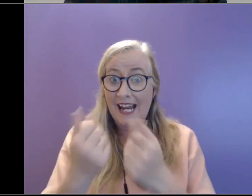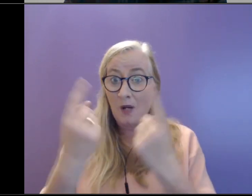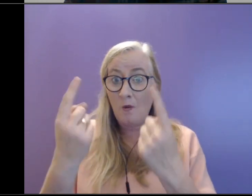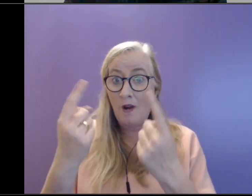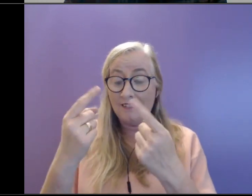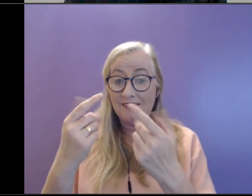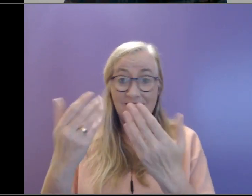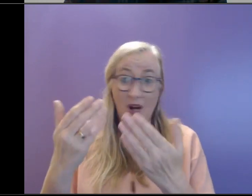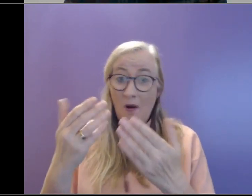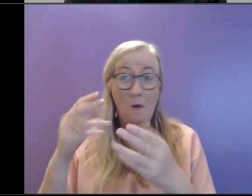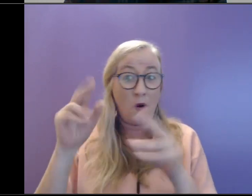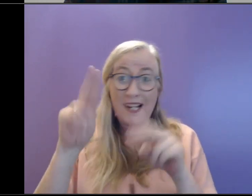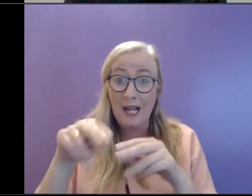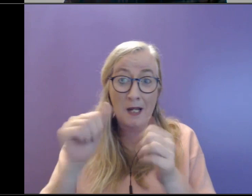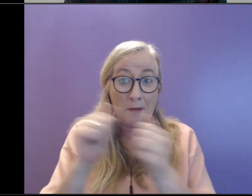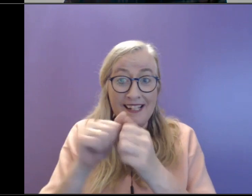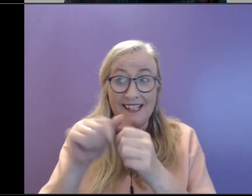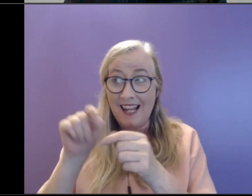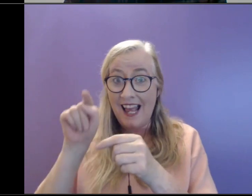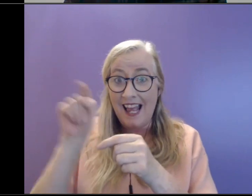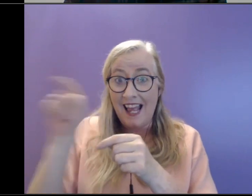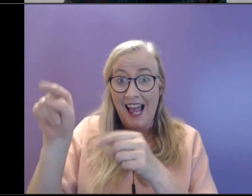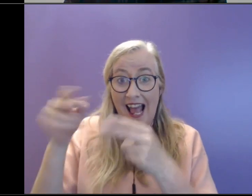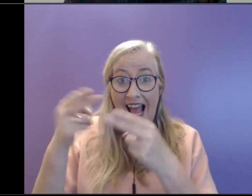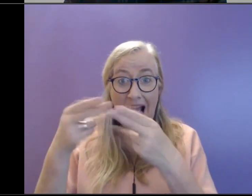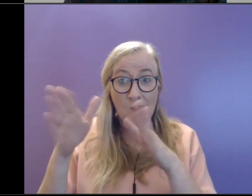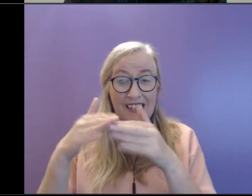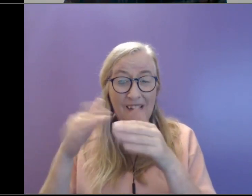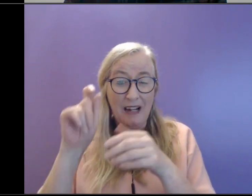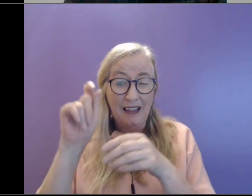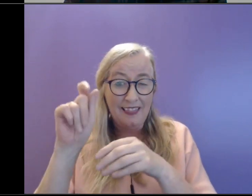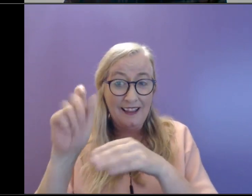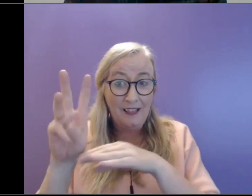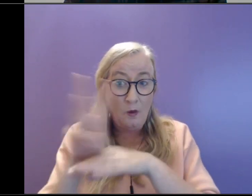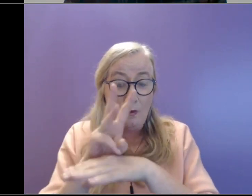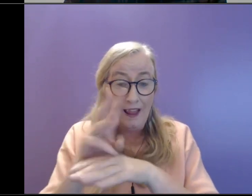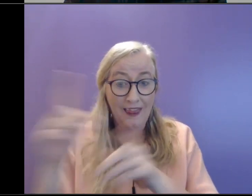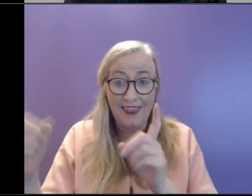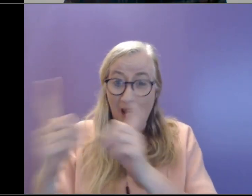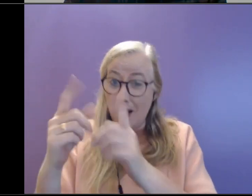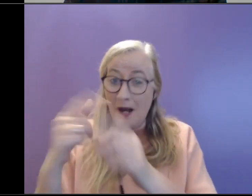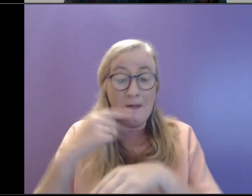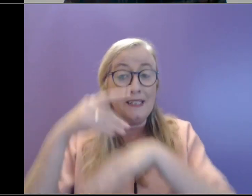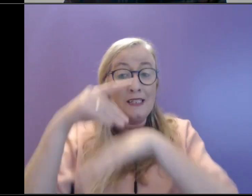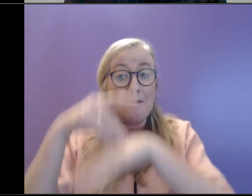of time. And I suppose it comes it comes to what works for them.